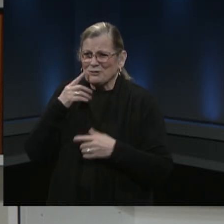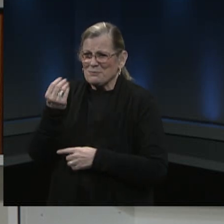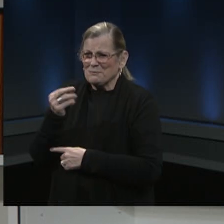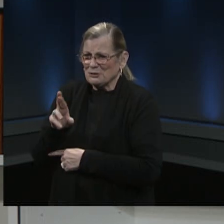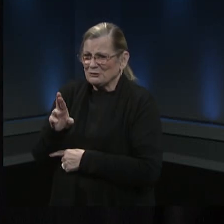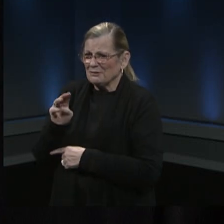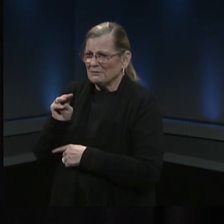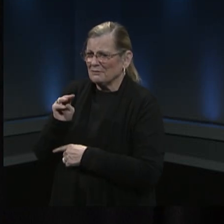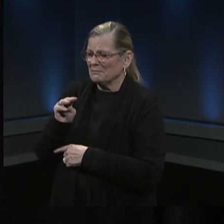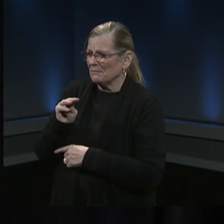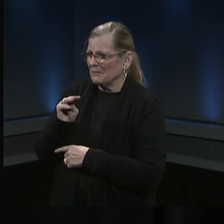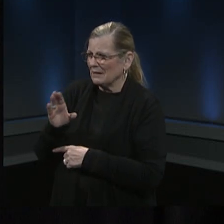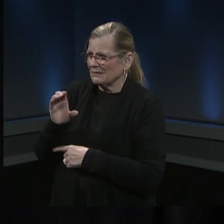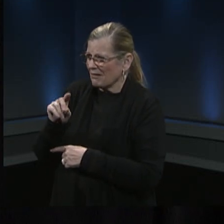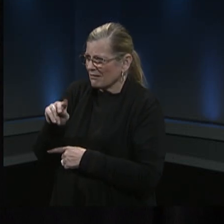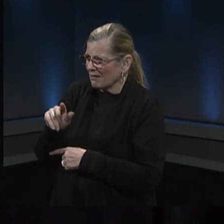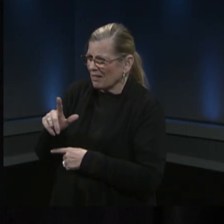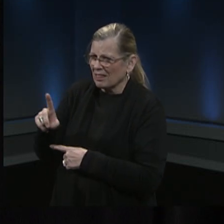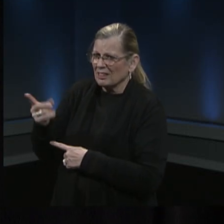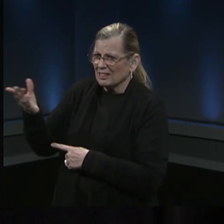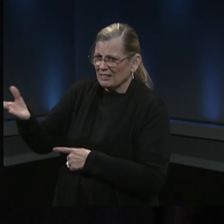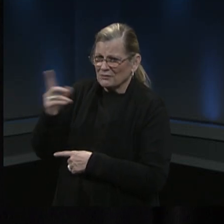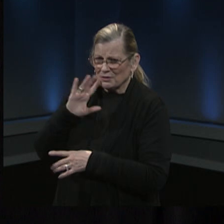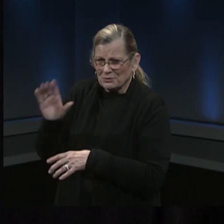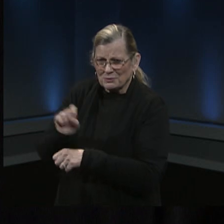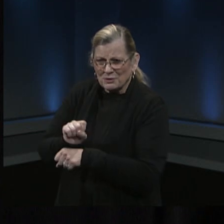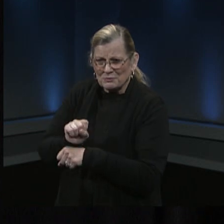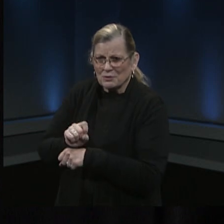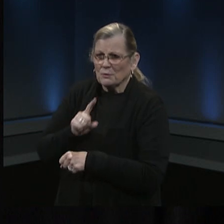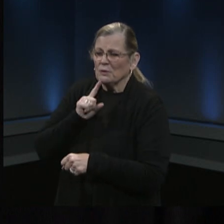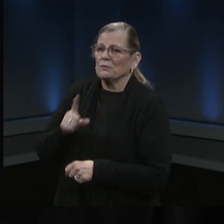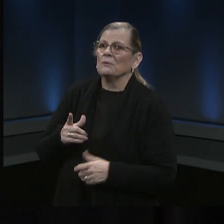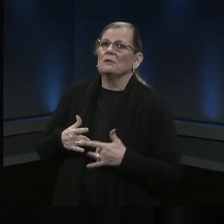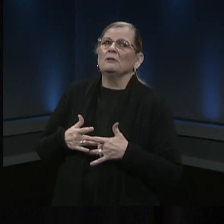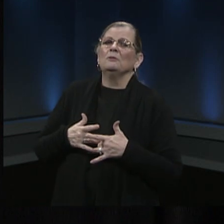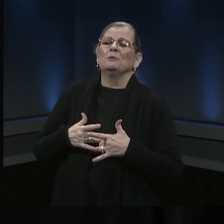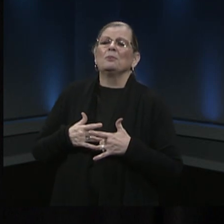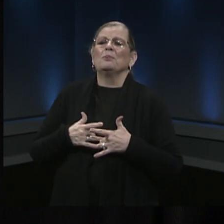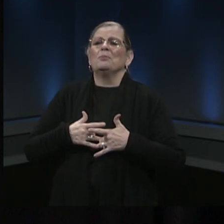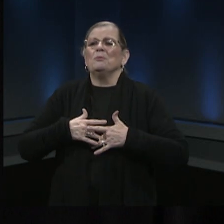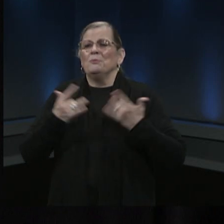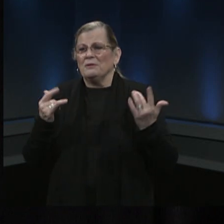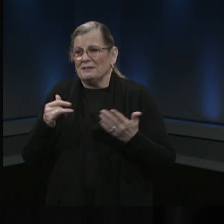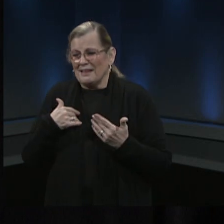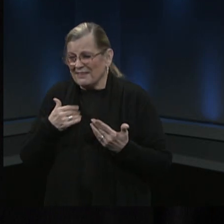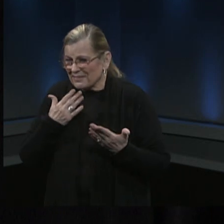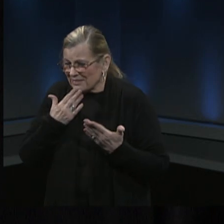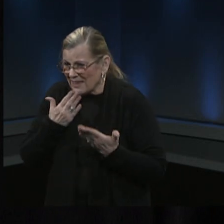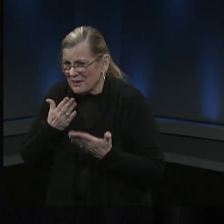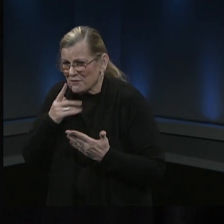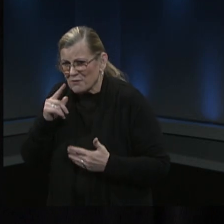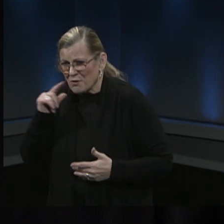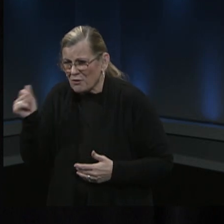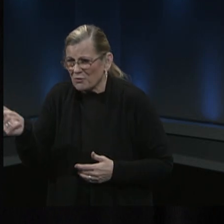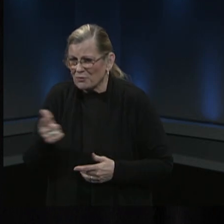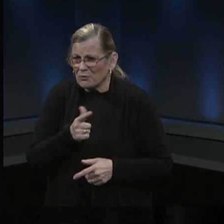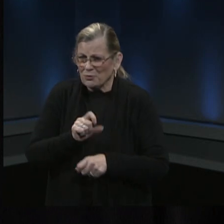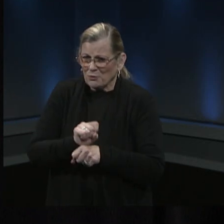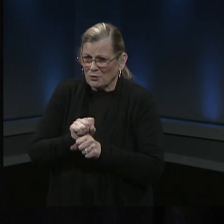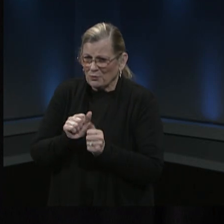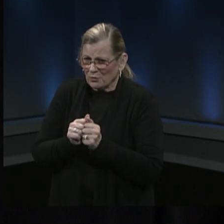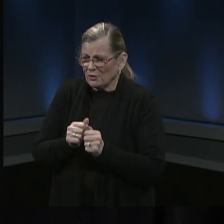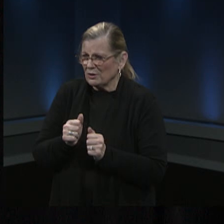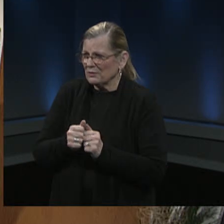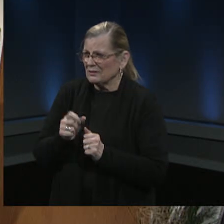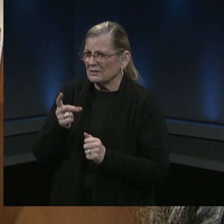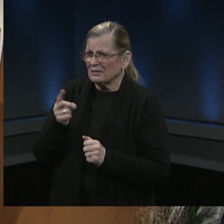behalf of all of our employees we are so grateful that you have worked together with dr boyd and others mr smith and our